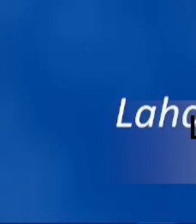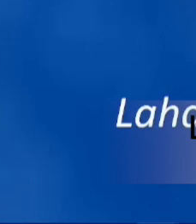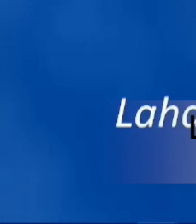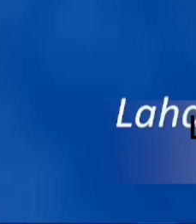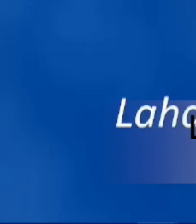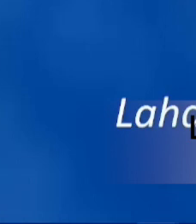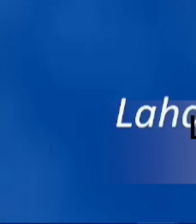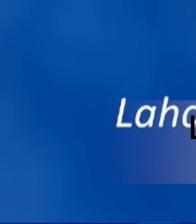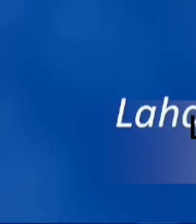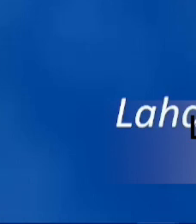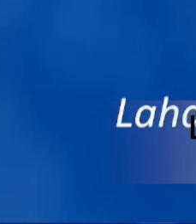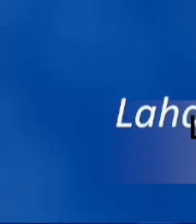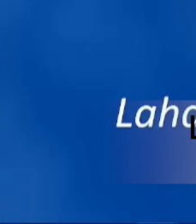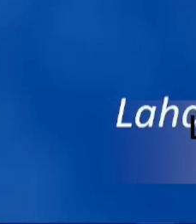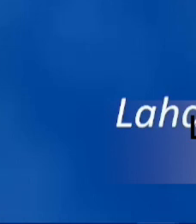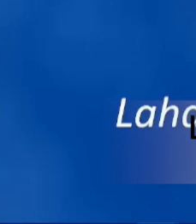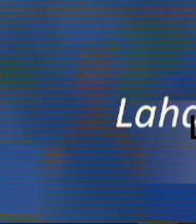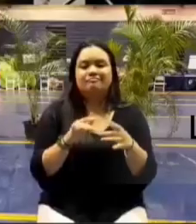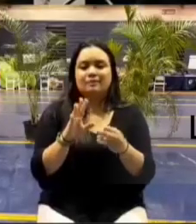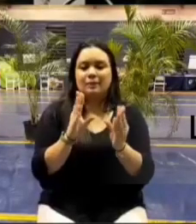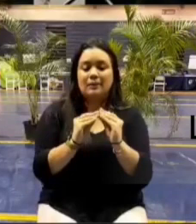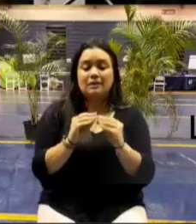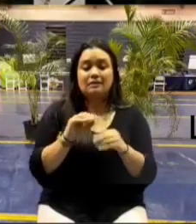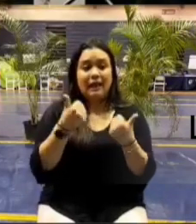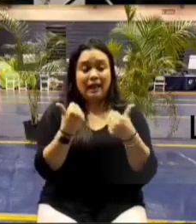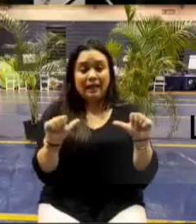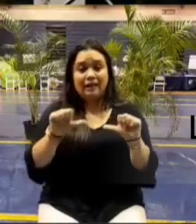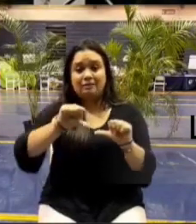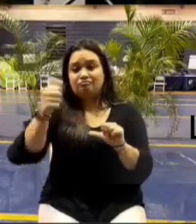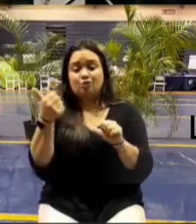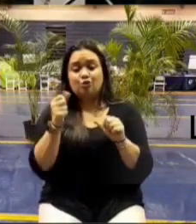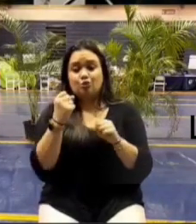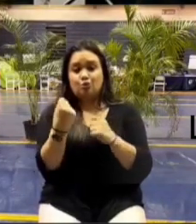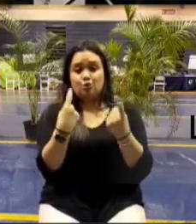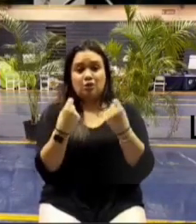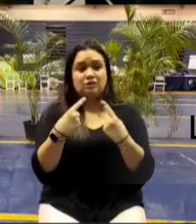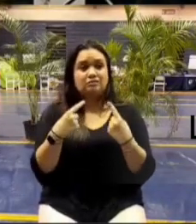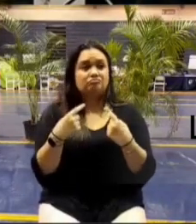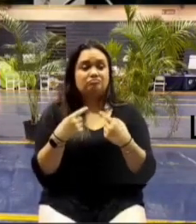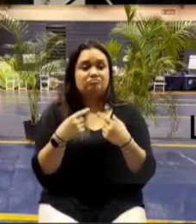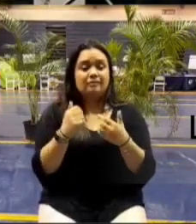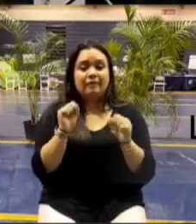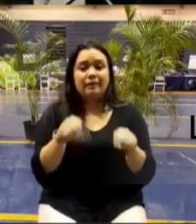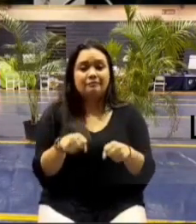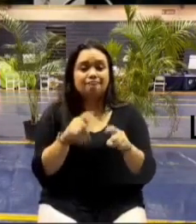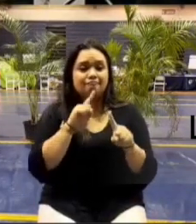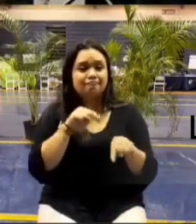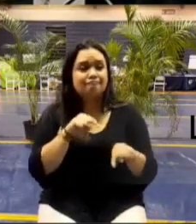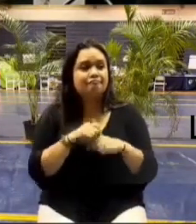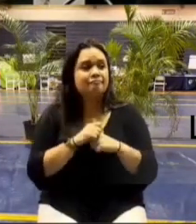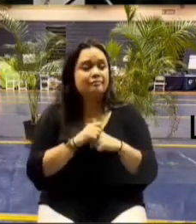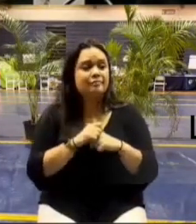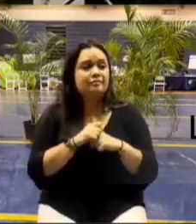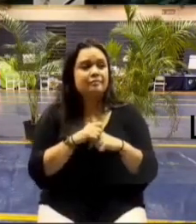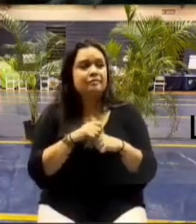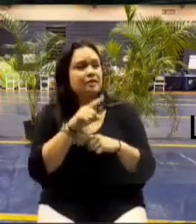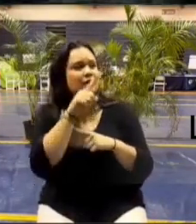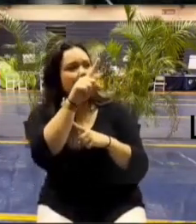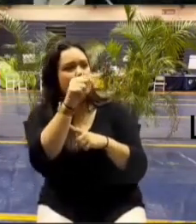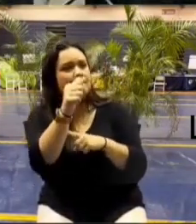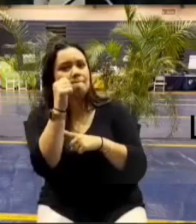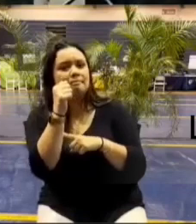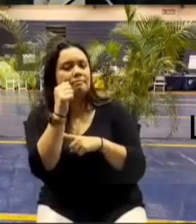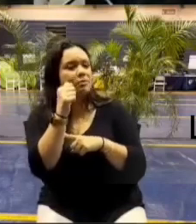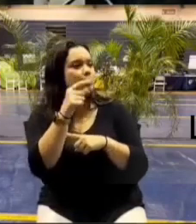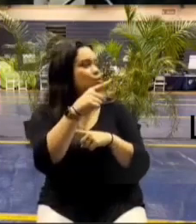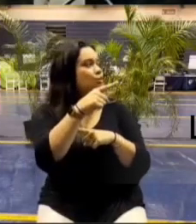um are there any other questions that we can help with okay sir in the red shirt followed by back to the front back to the next